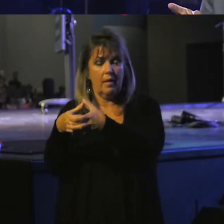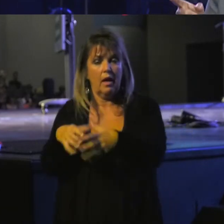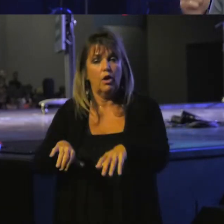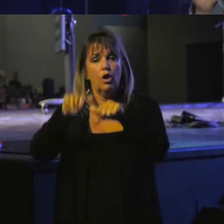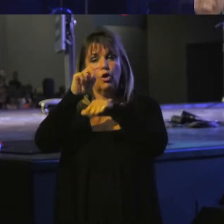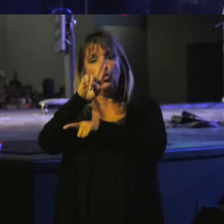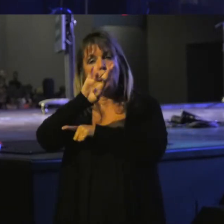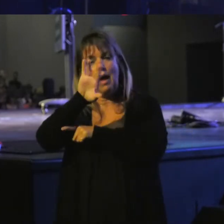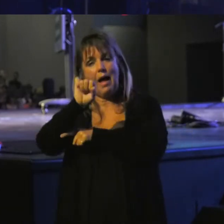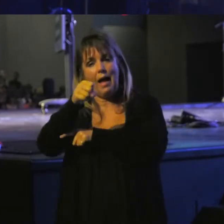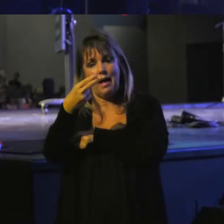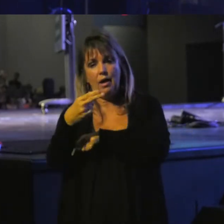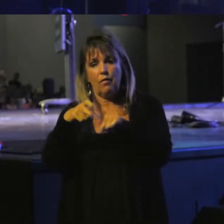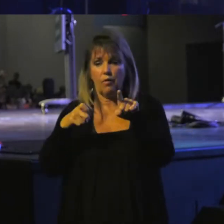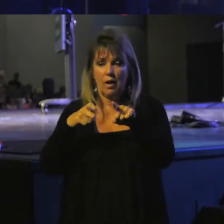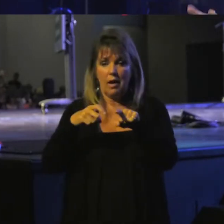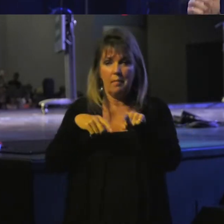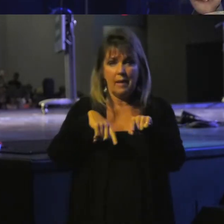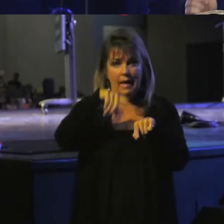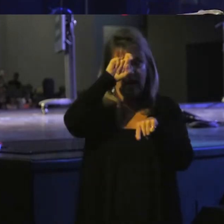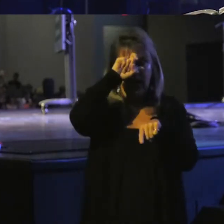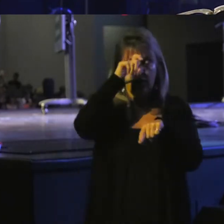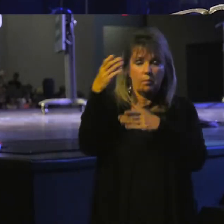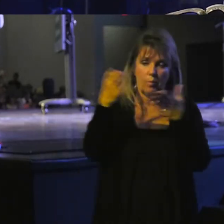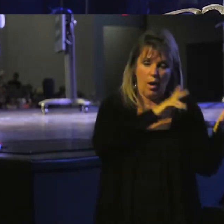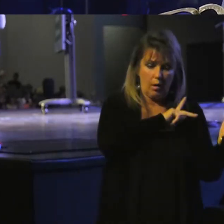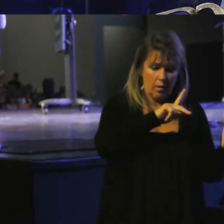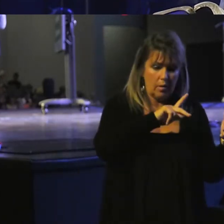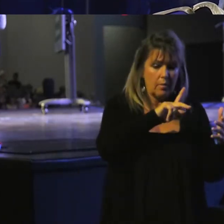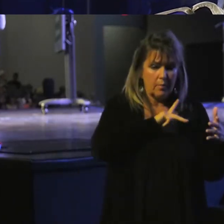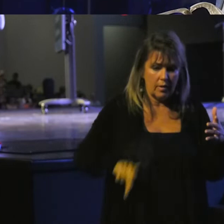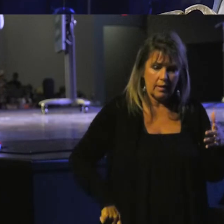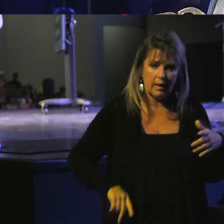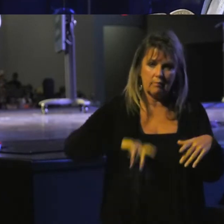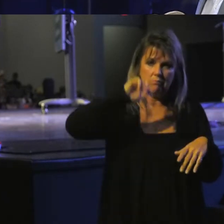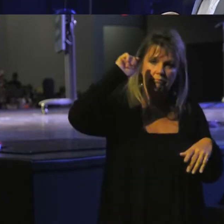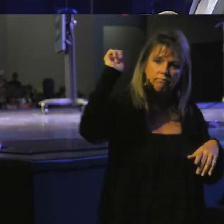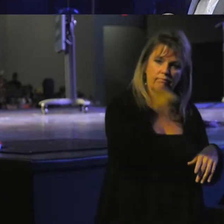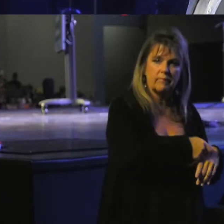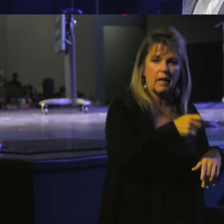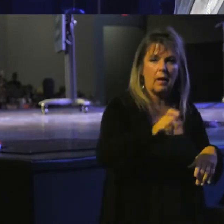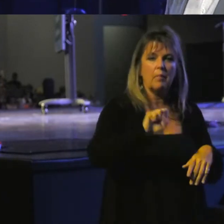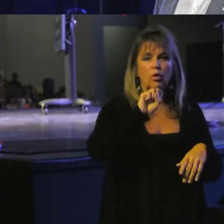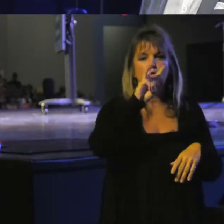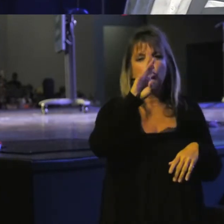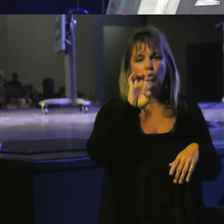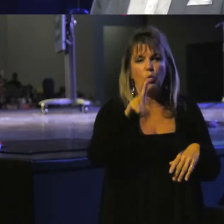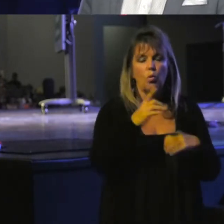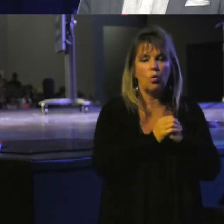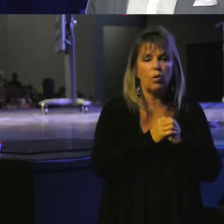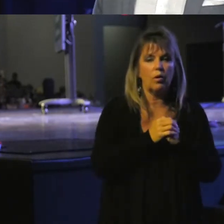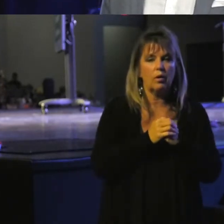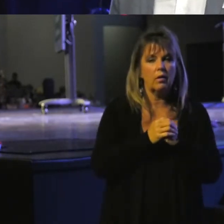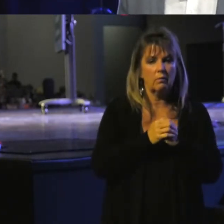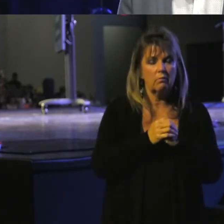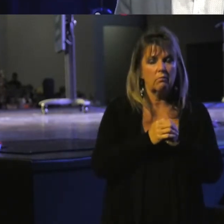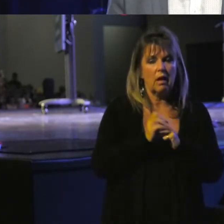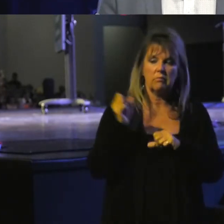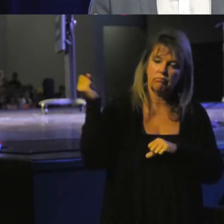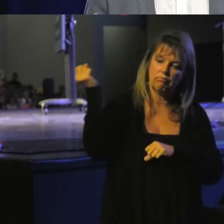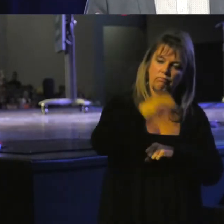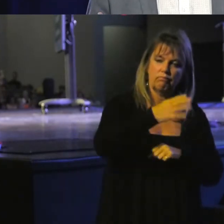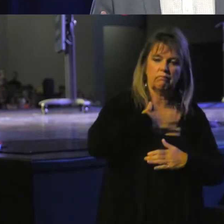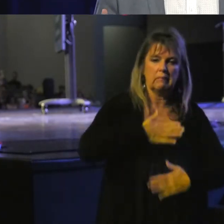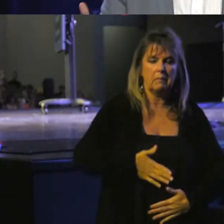Uriah from Egypt and brought him to the king, Jehoiakim, who struck him down with a sword and dumped his body into the burial place of the common people. So one